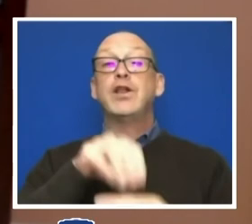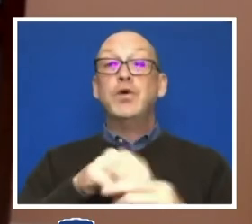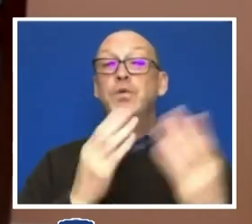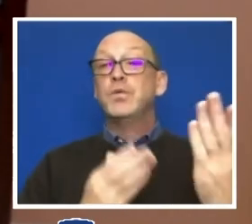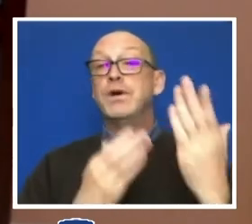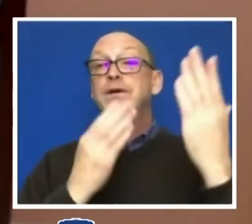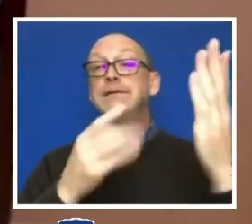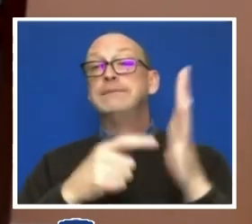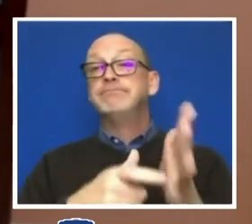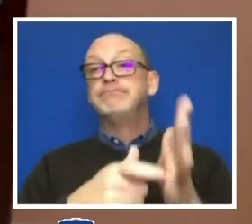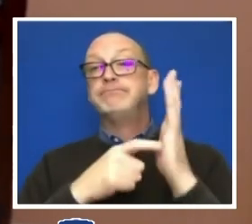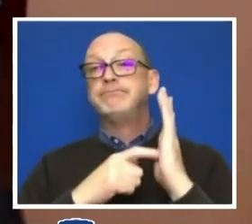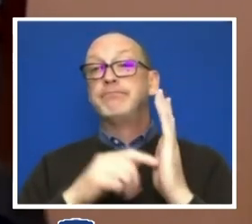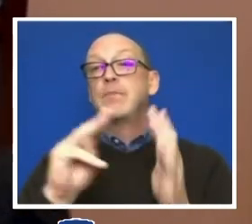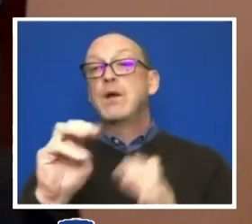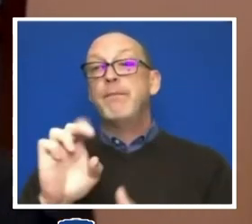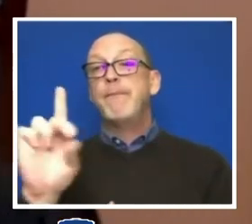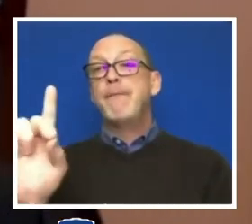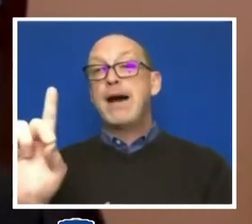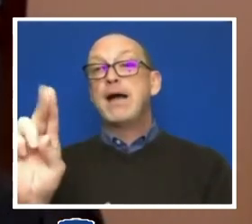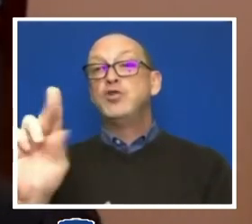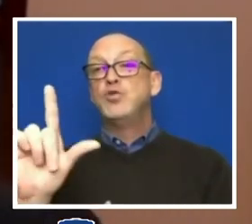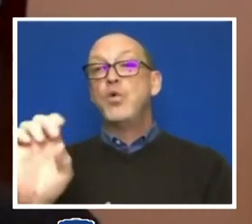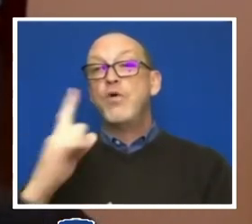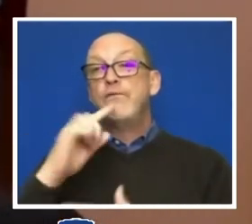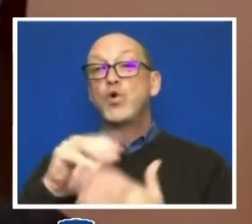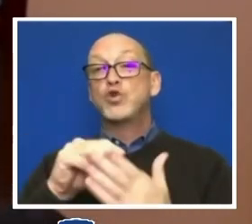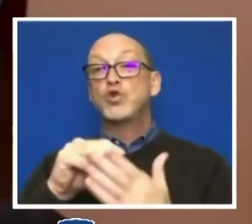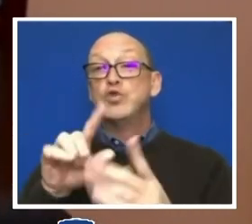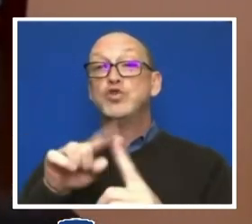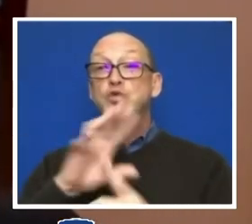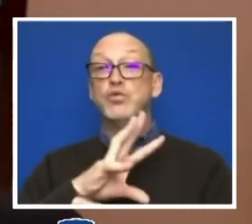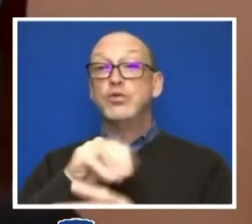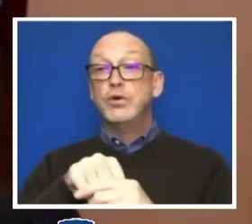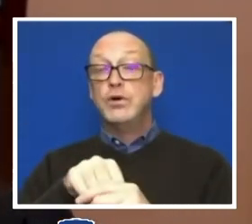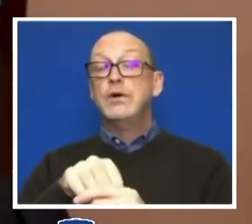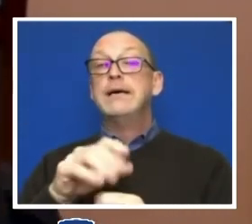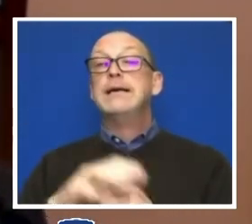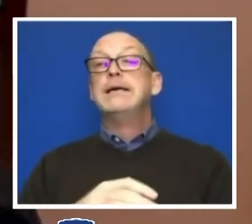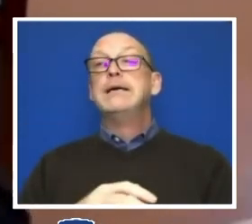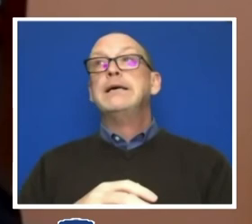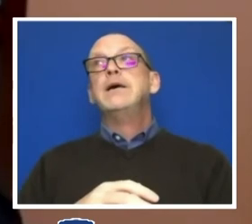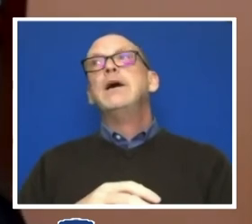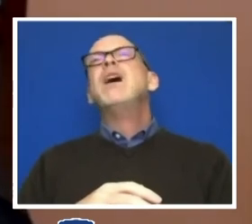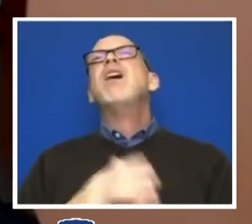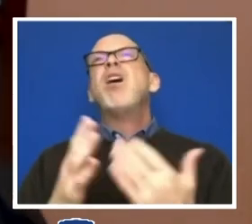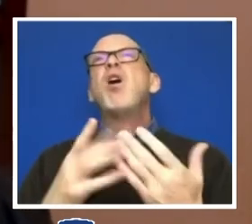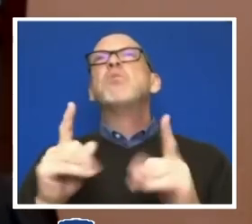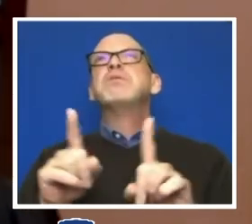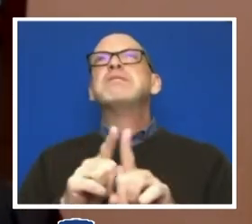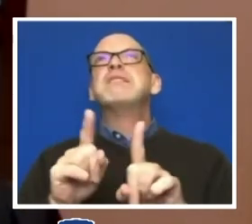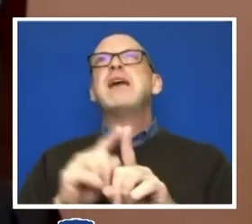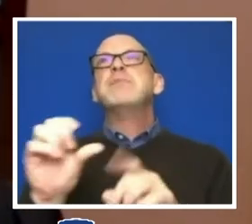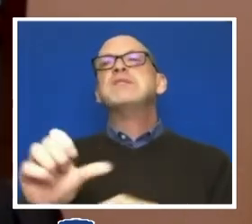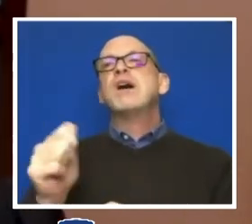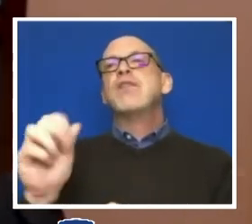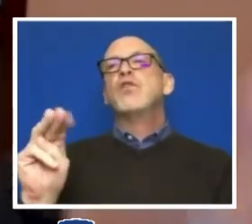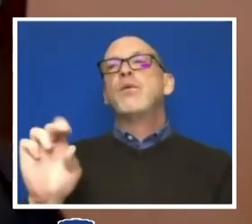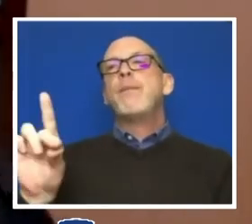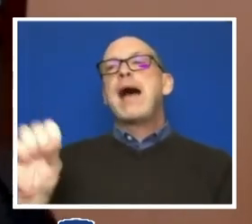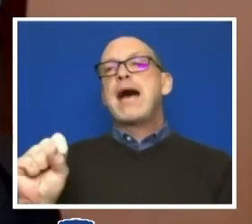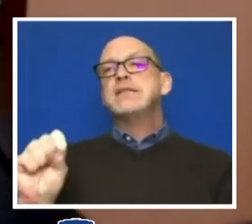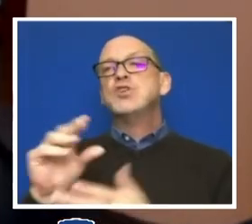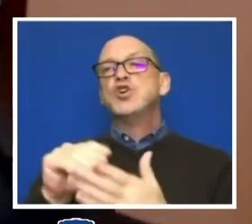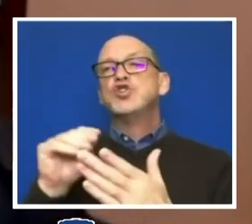mandatory module for students to participate in a much like the other modules that students and